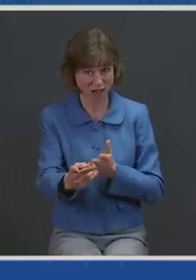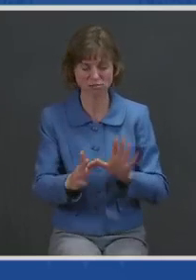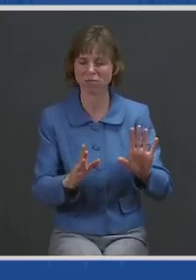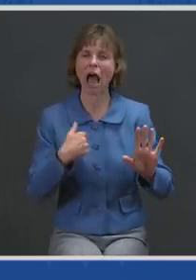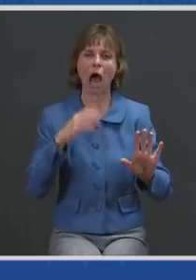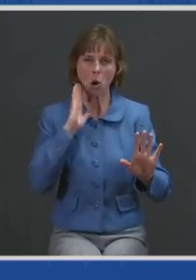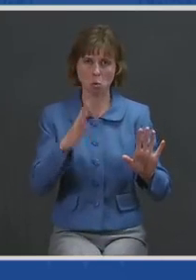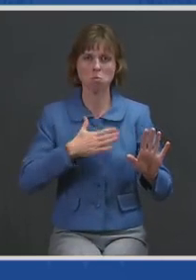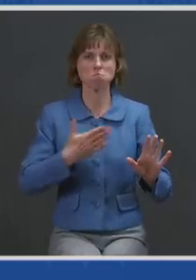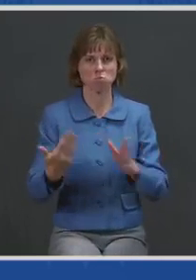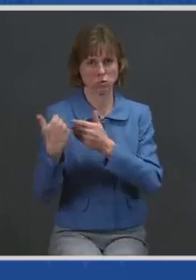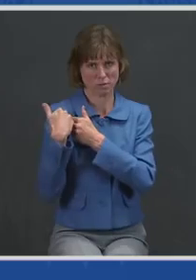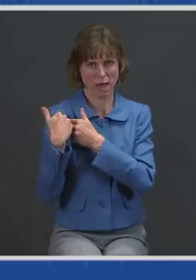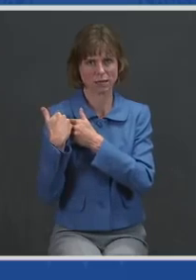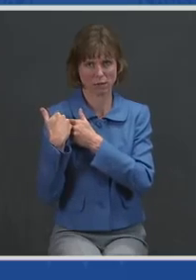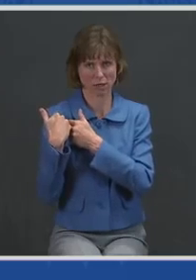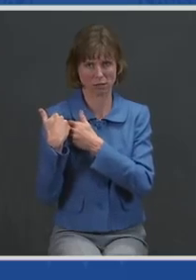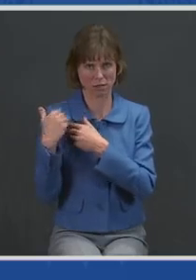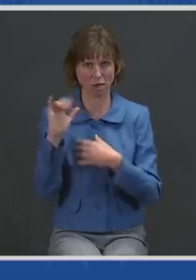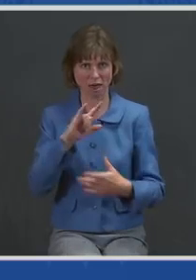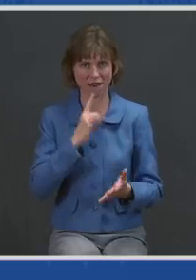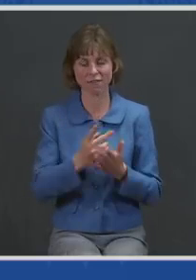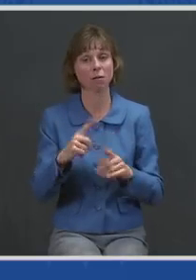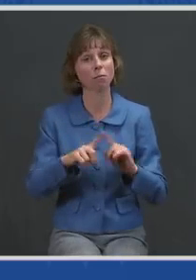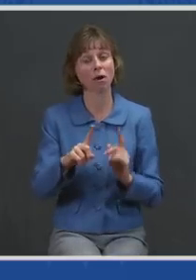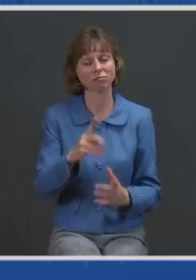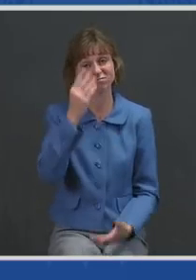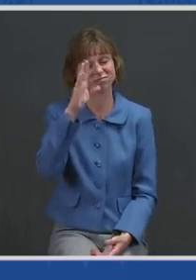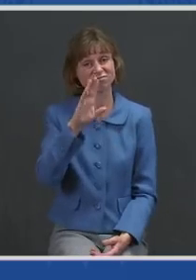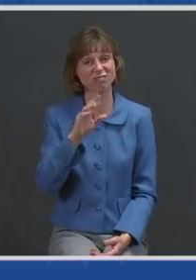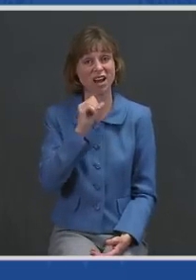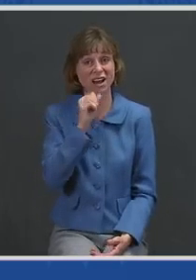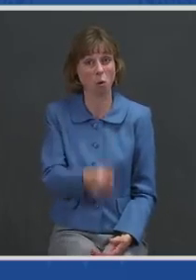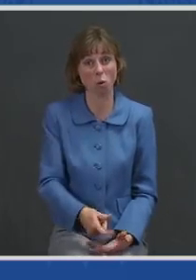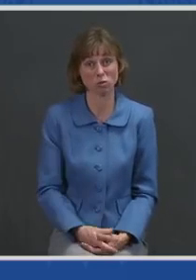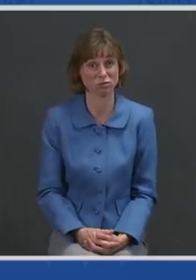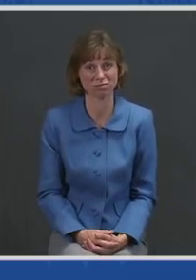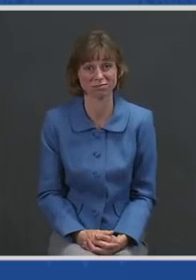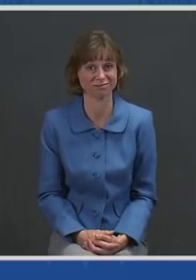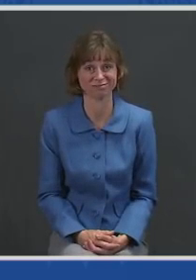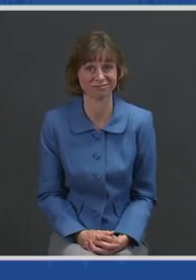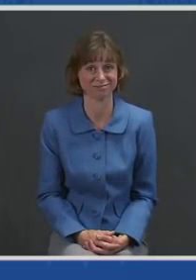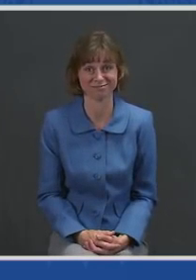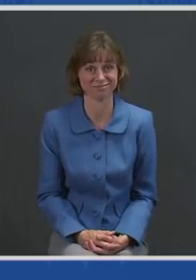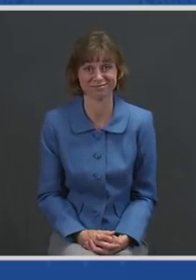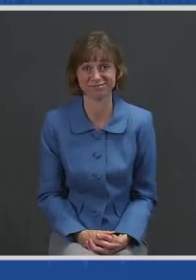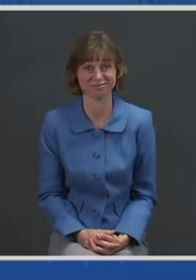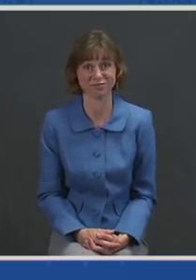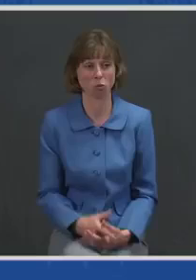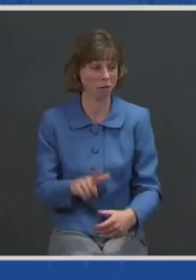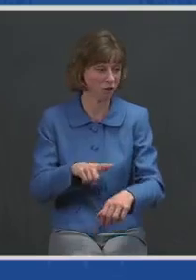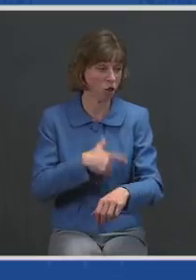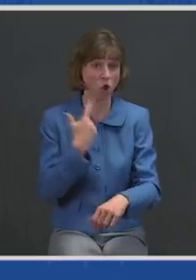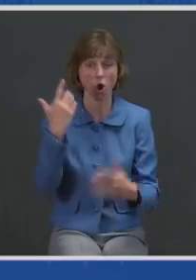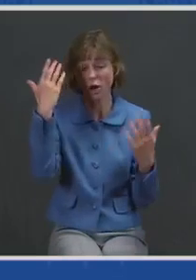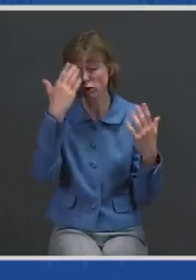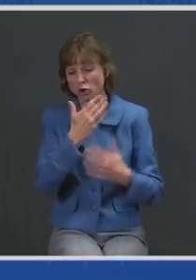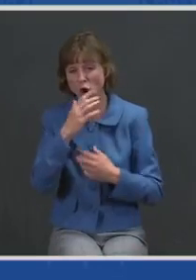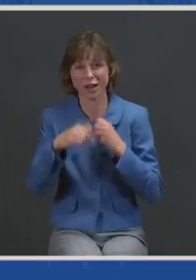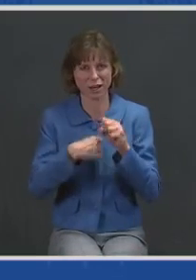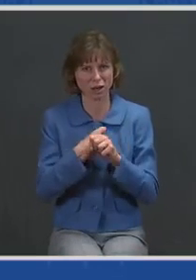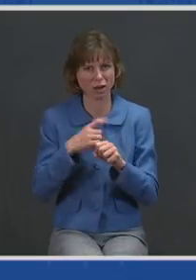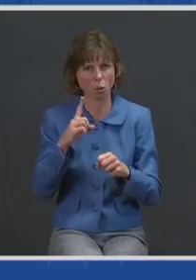failed, but it will not. About how after long, dark years, one whole